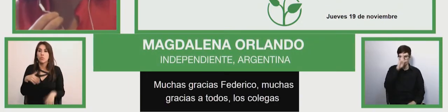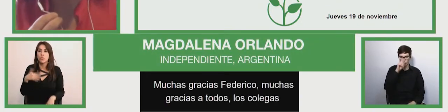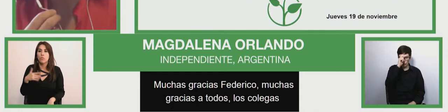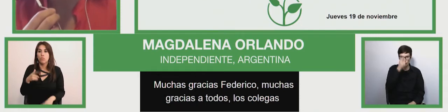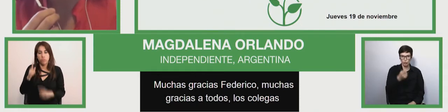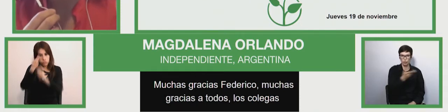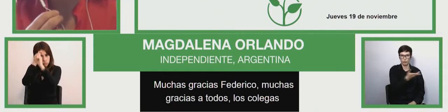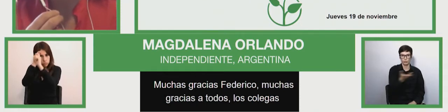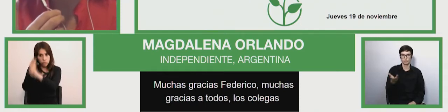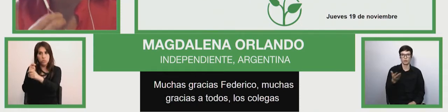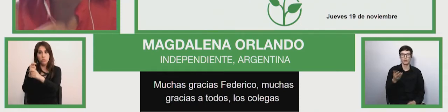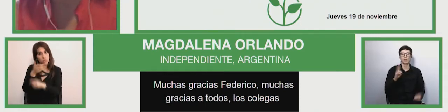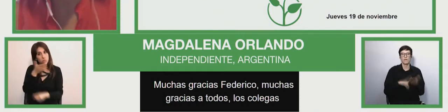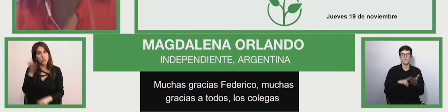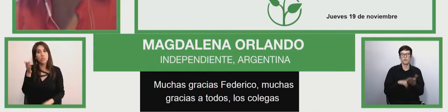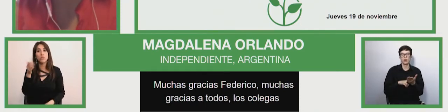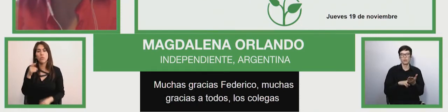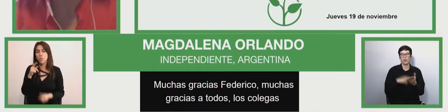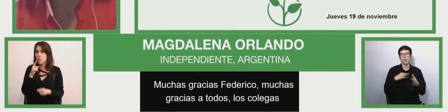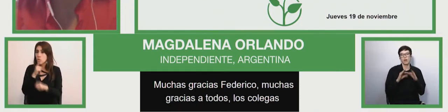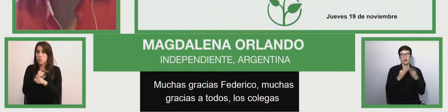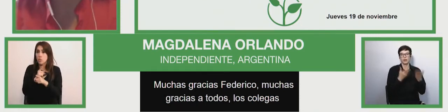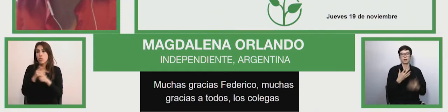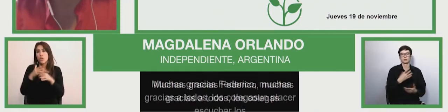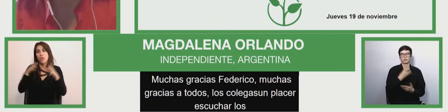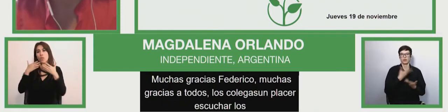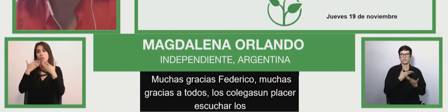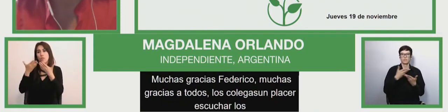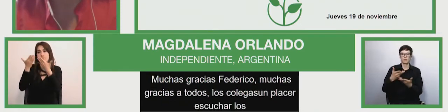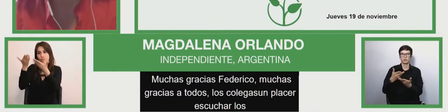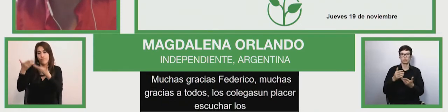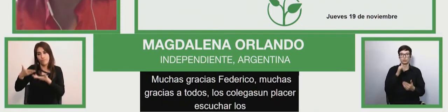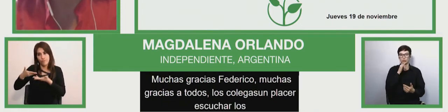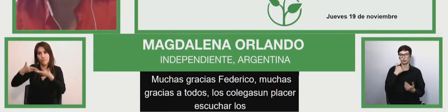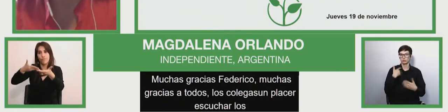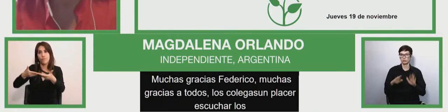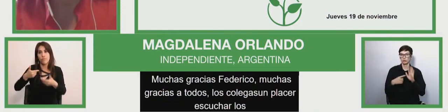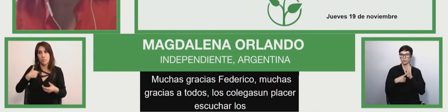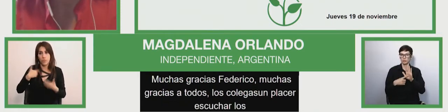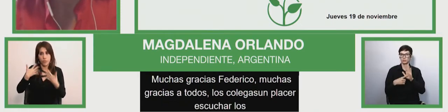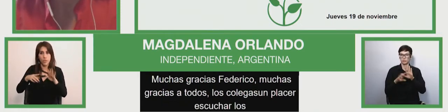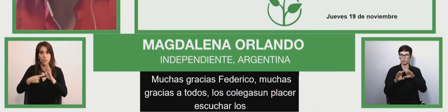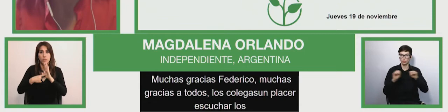and they're going to search for inviting i don't know if it's me if it's on screen my presentation